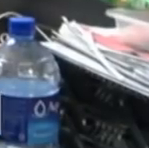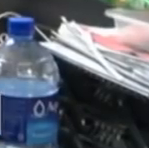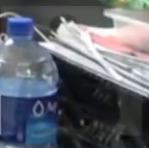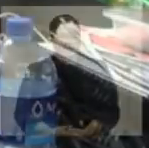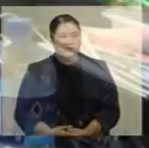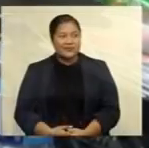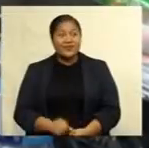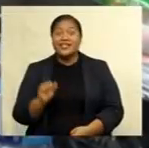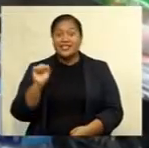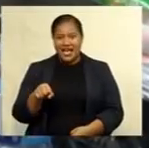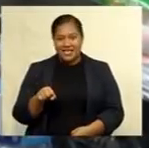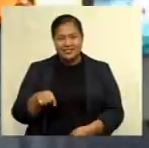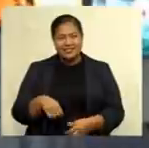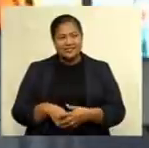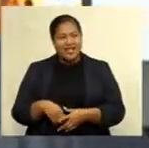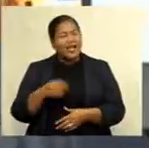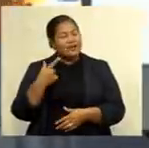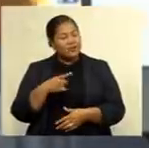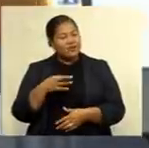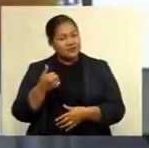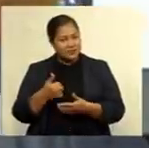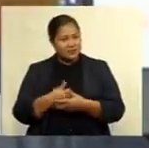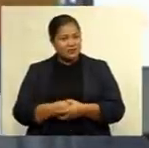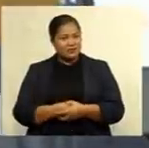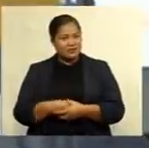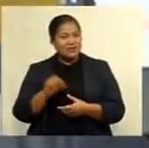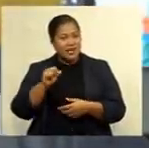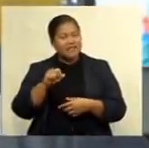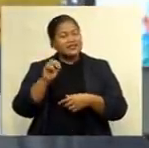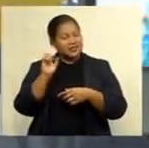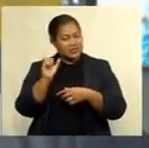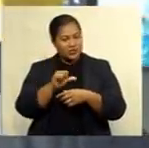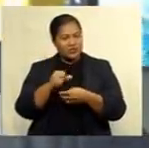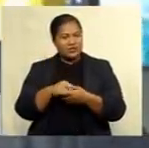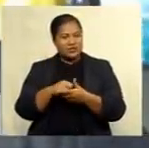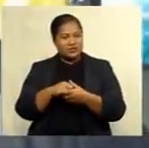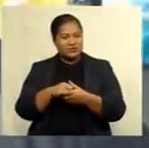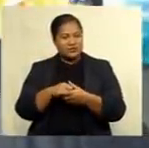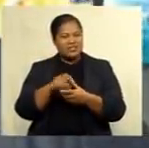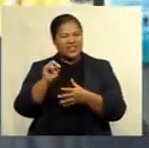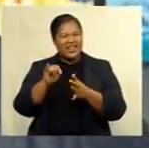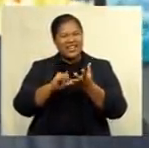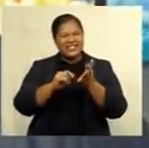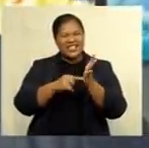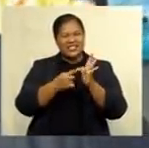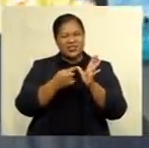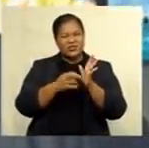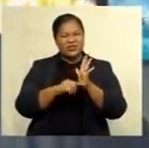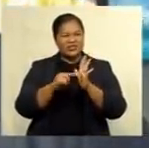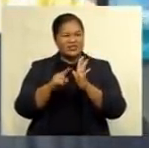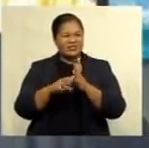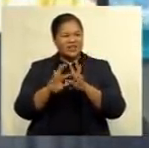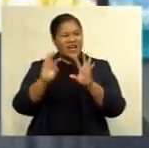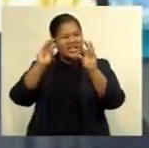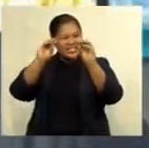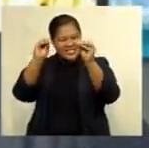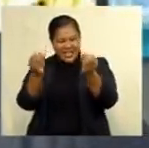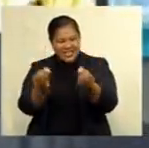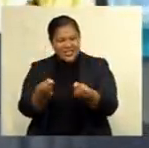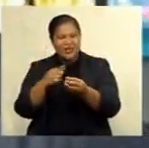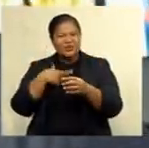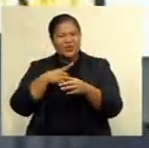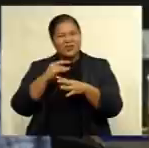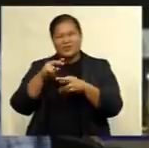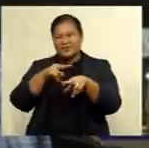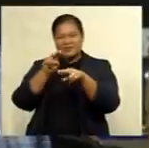Yes, because he deserves it. Yes, I think he deserves a statue because he's done a lot for the country and he's put